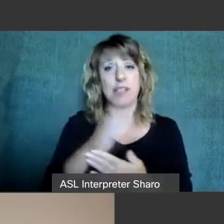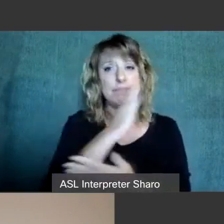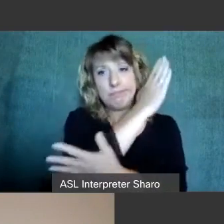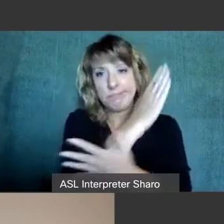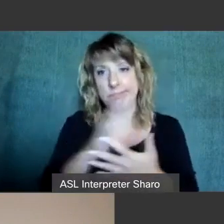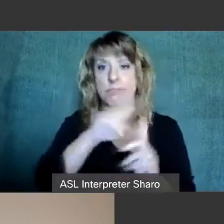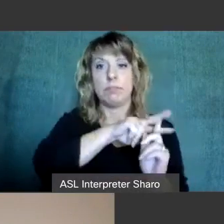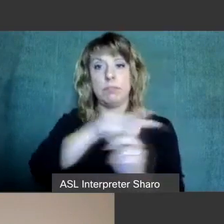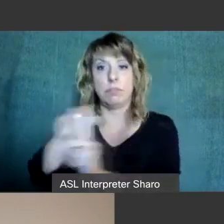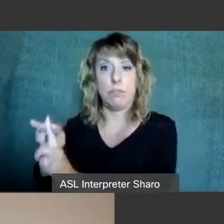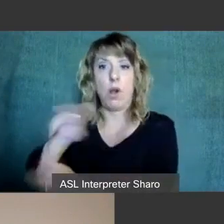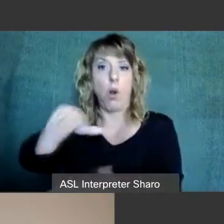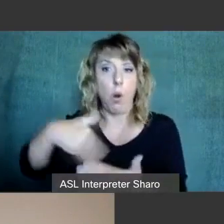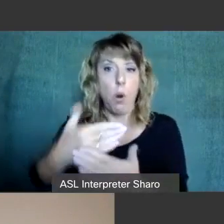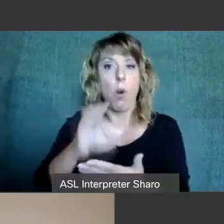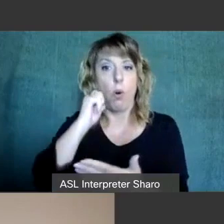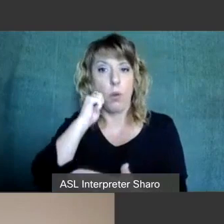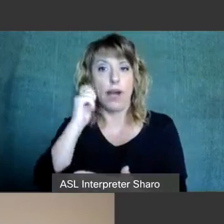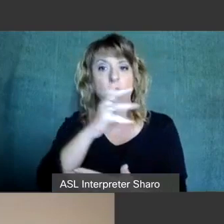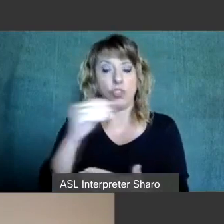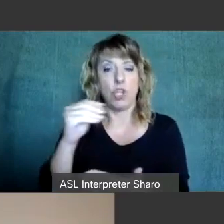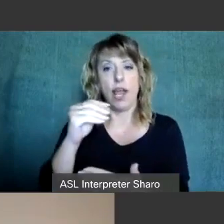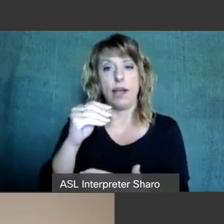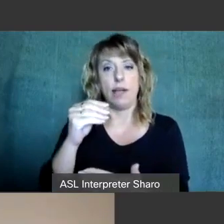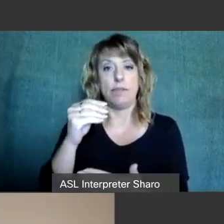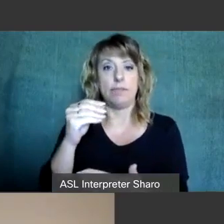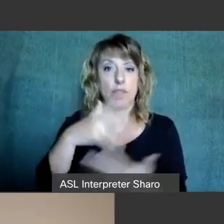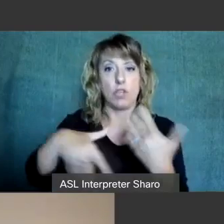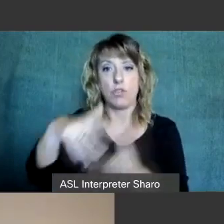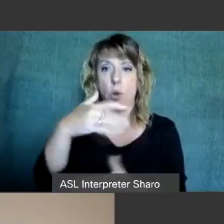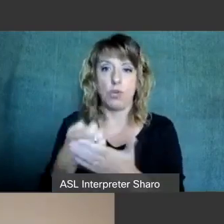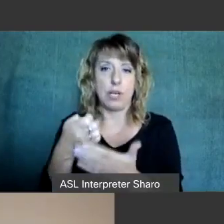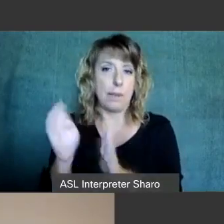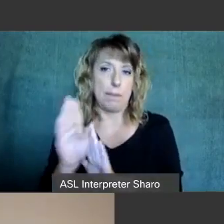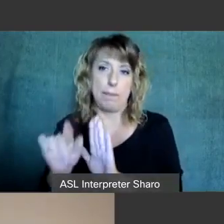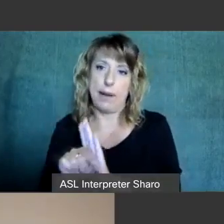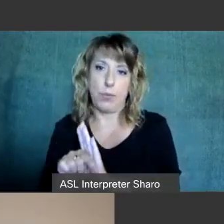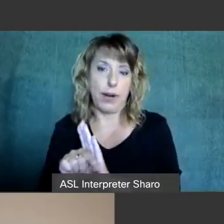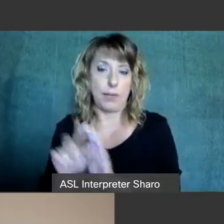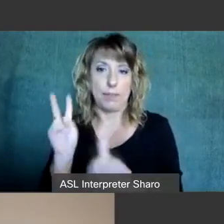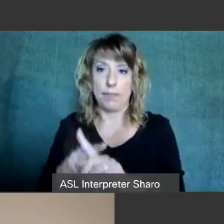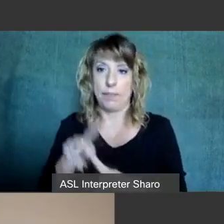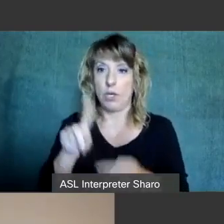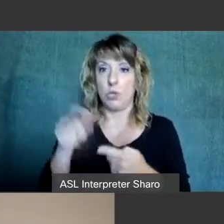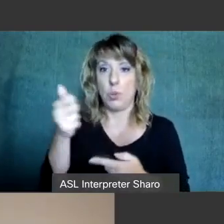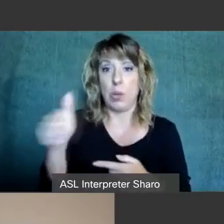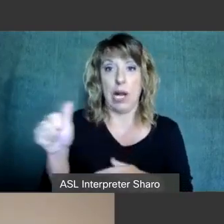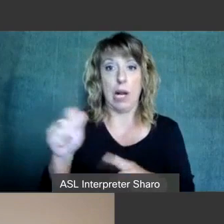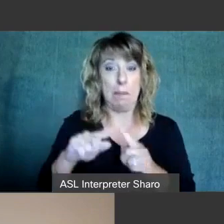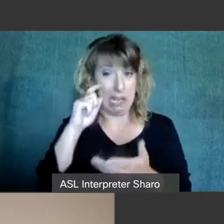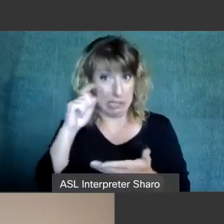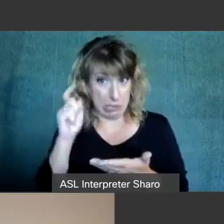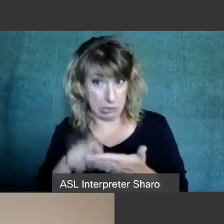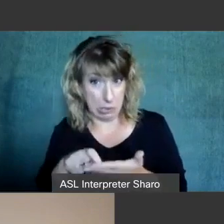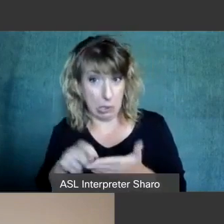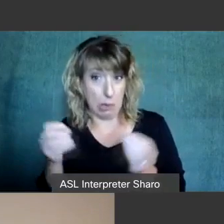socioeconomic um background um so we we have not noticed that it